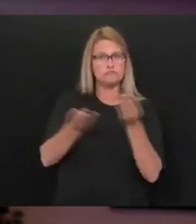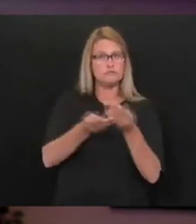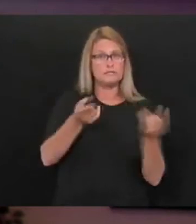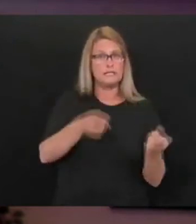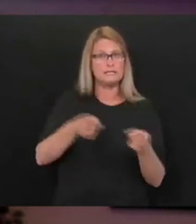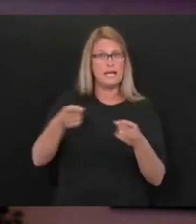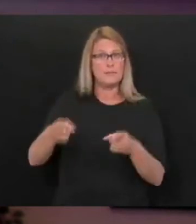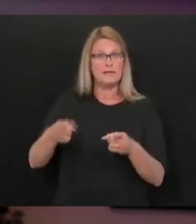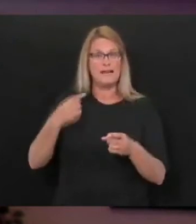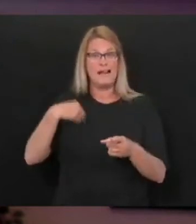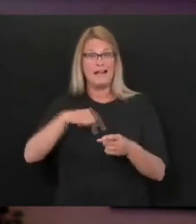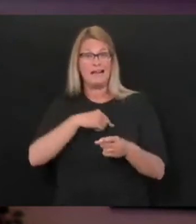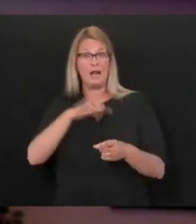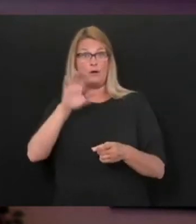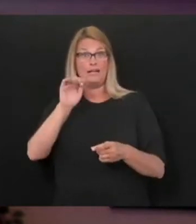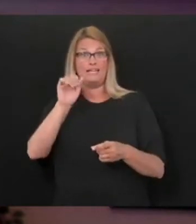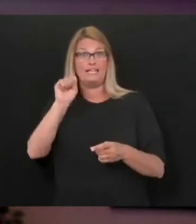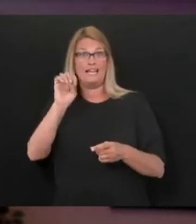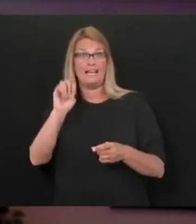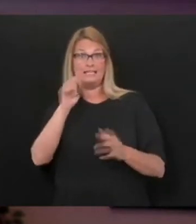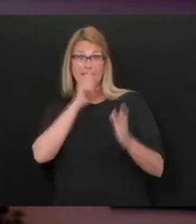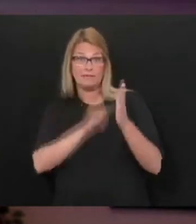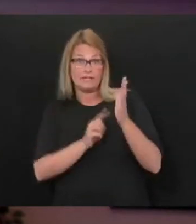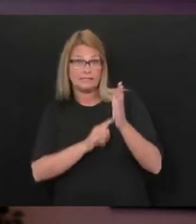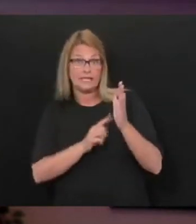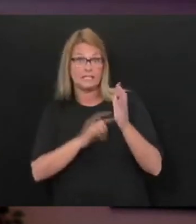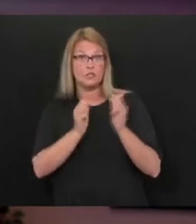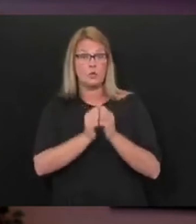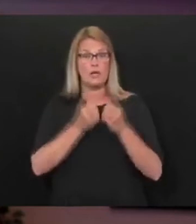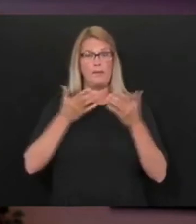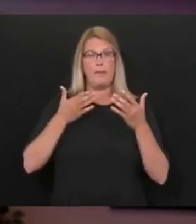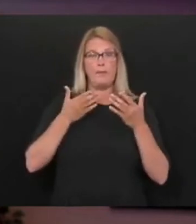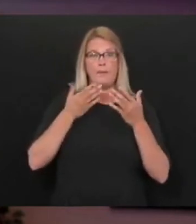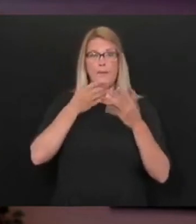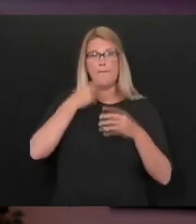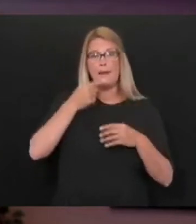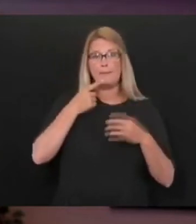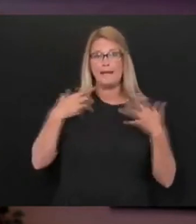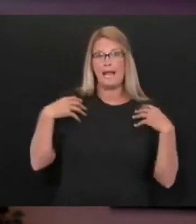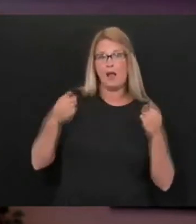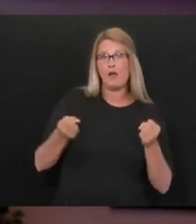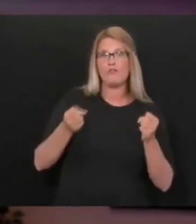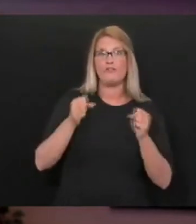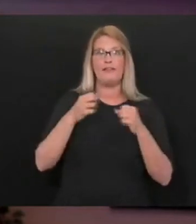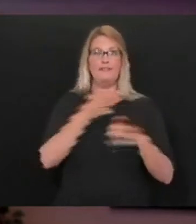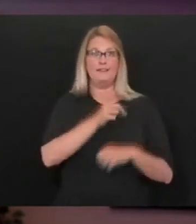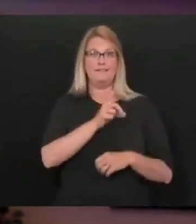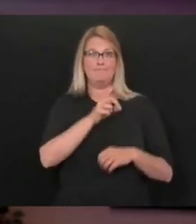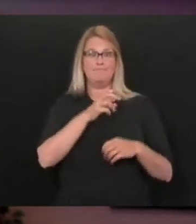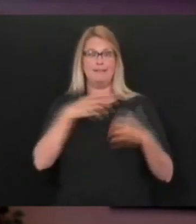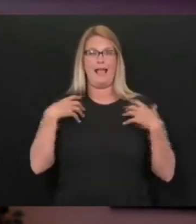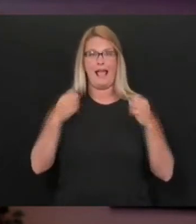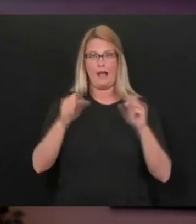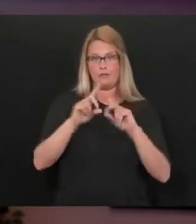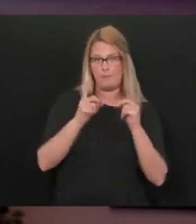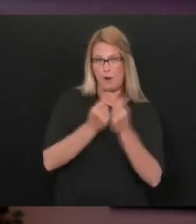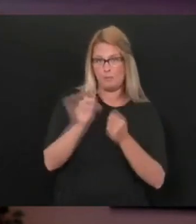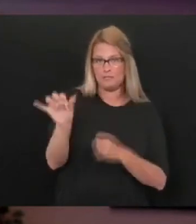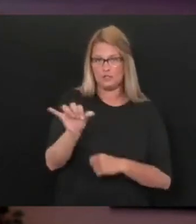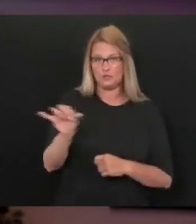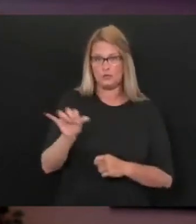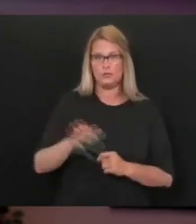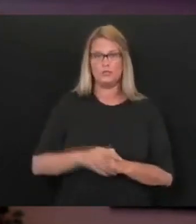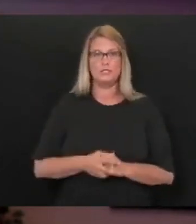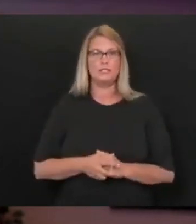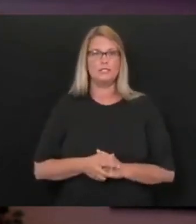investigations with the Bureau of Public Health, local health departments already, but also trying to find people that might be